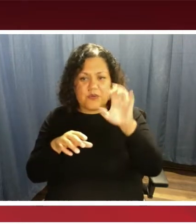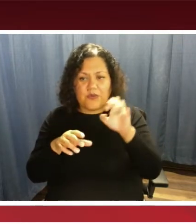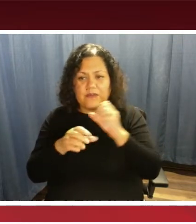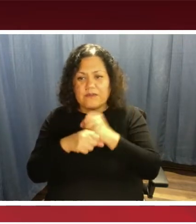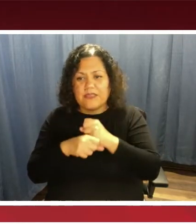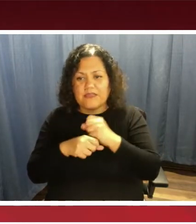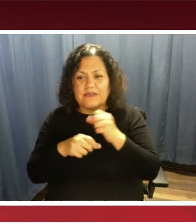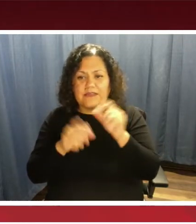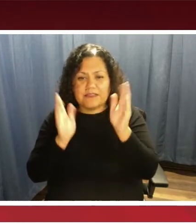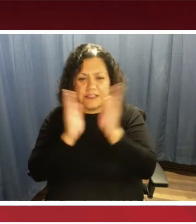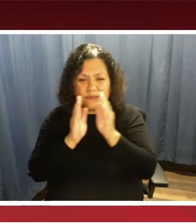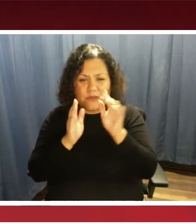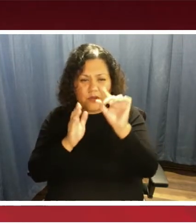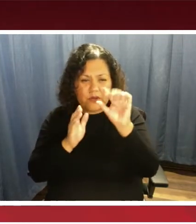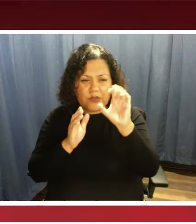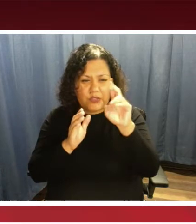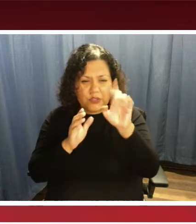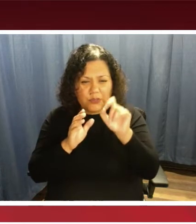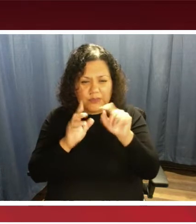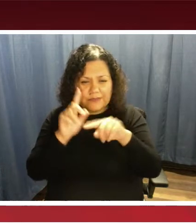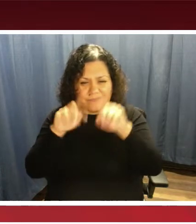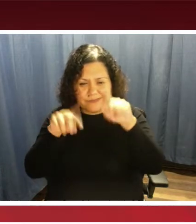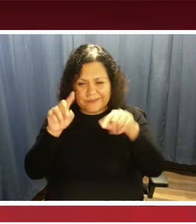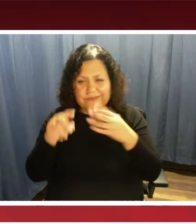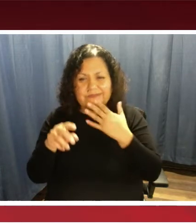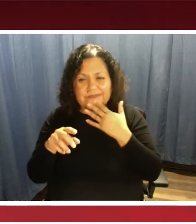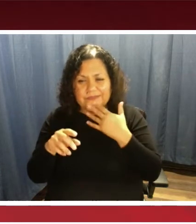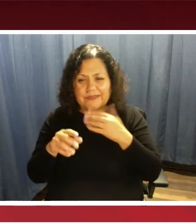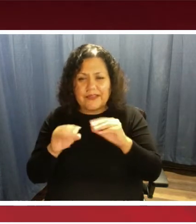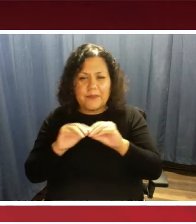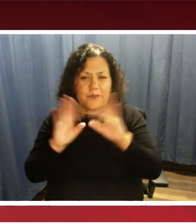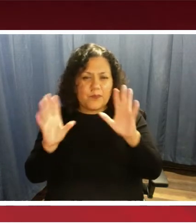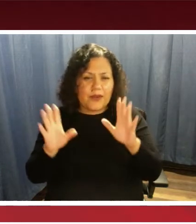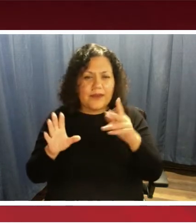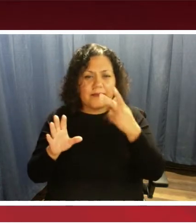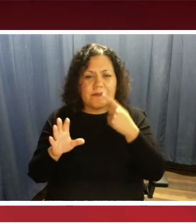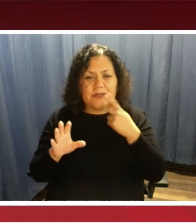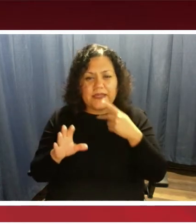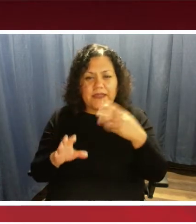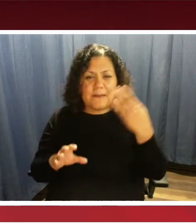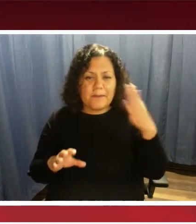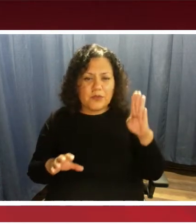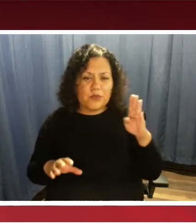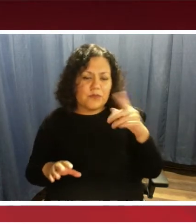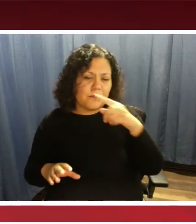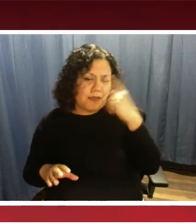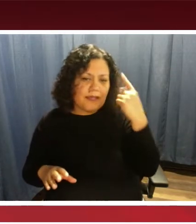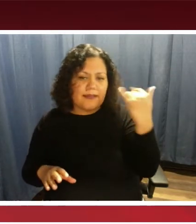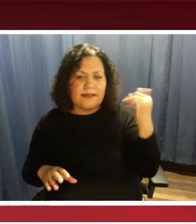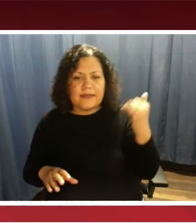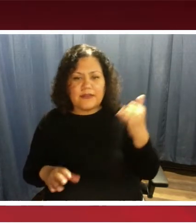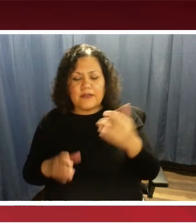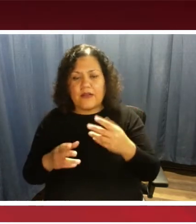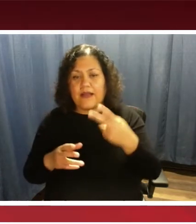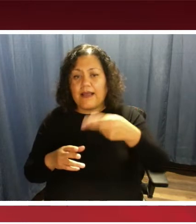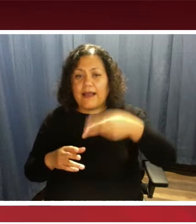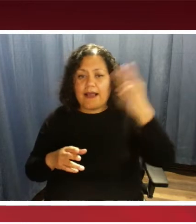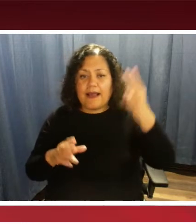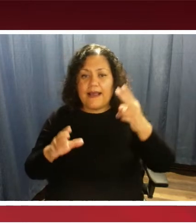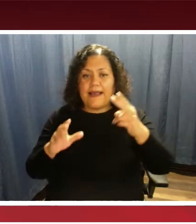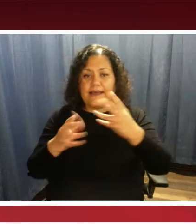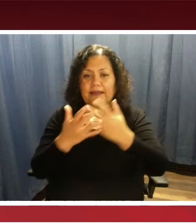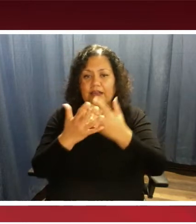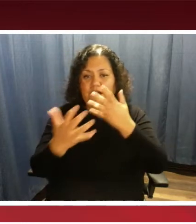cubes of different colors. It's, you know, made up of bright pink, black, blue, yellow, all high contrast colors that are uniquely